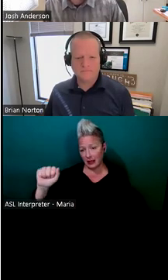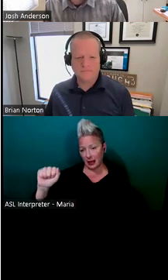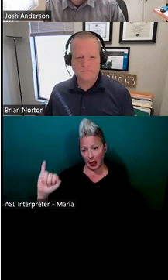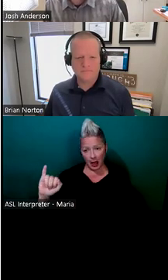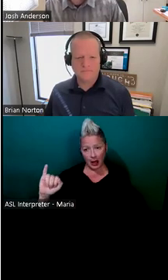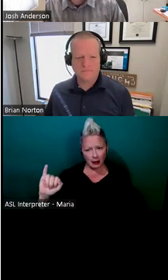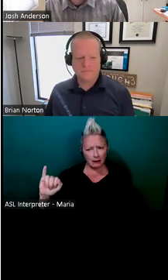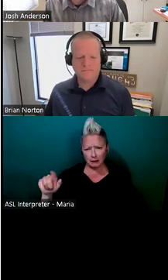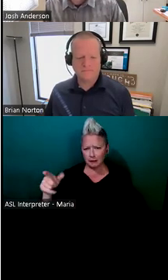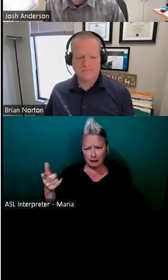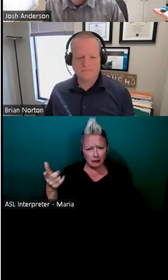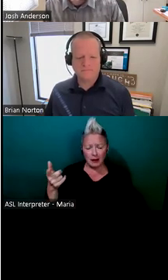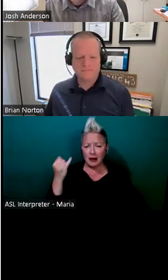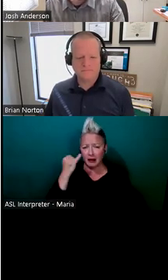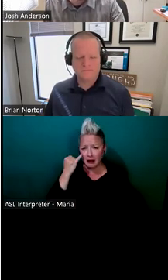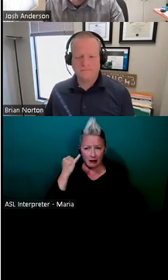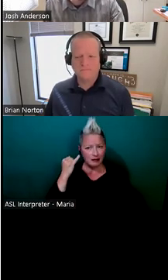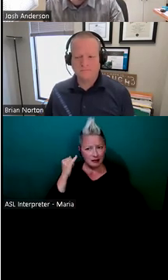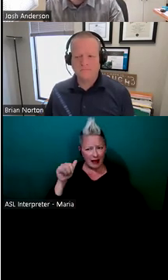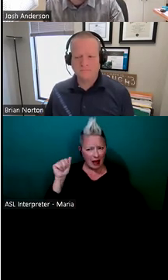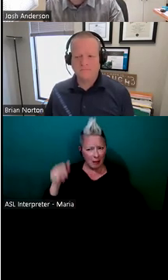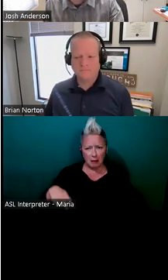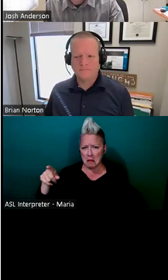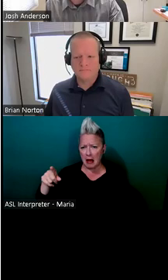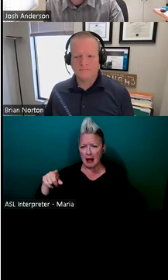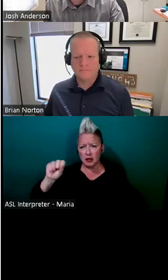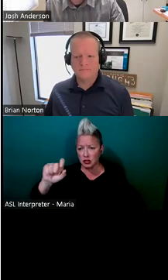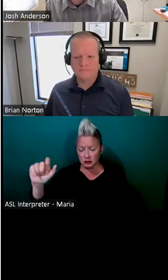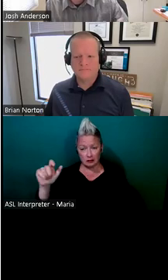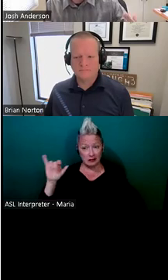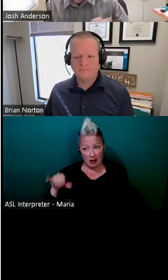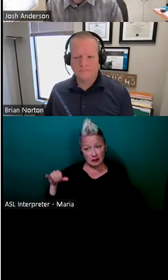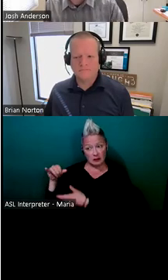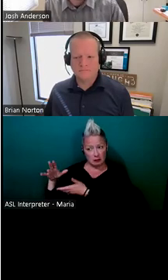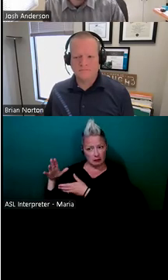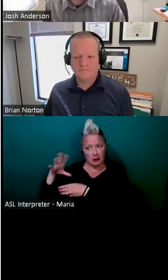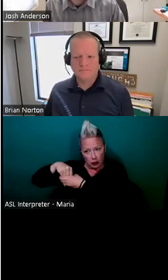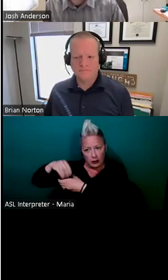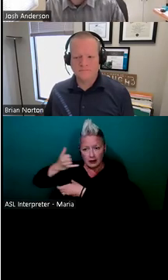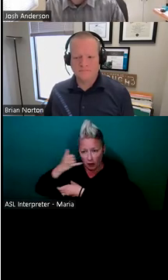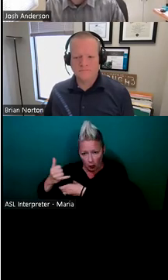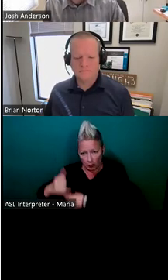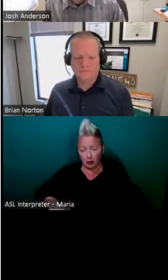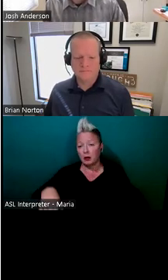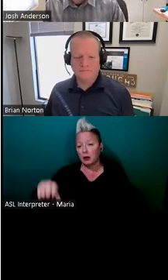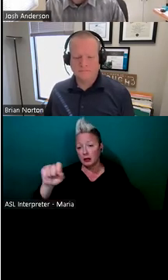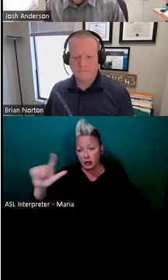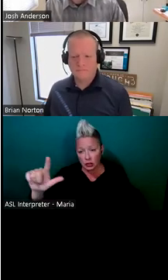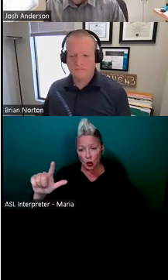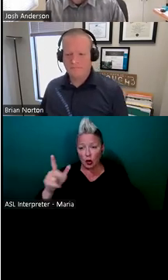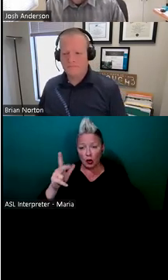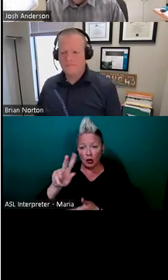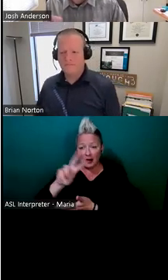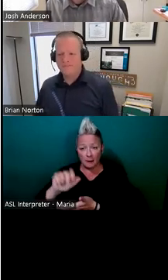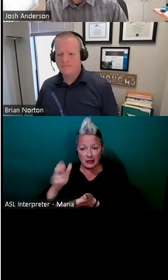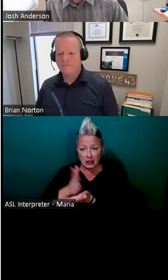devices, including the stool, you're probably looking at a little over a hundred dollars, probably in all of those accommodations. So, uh, still not